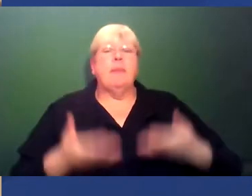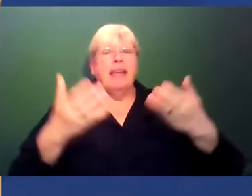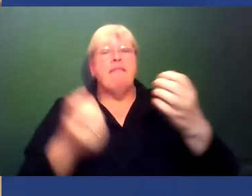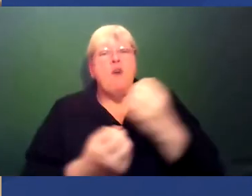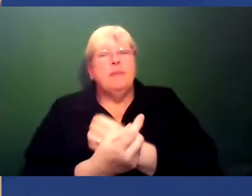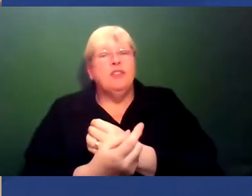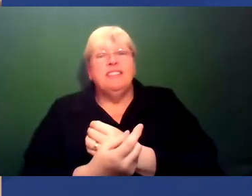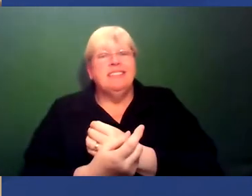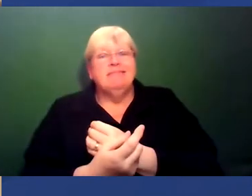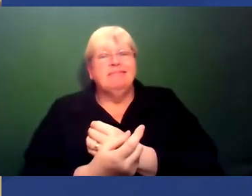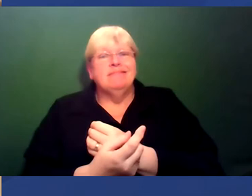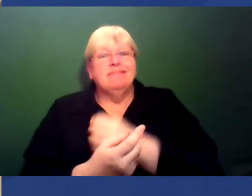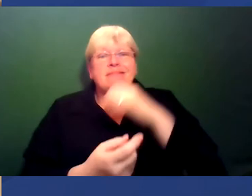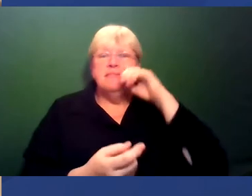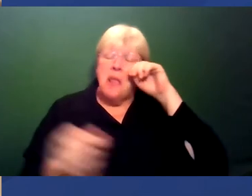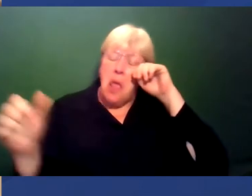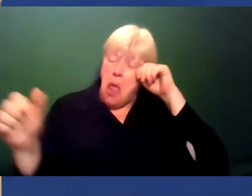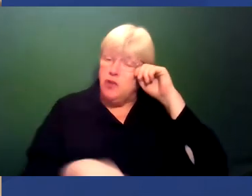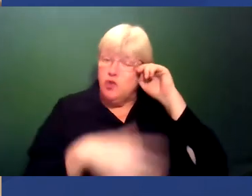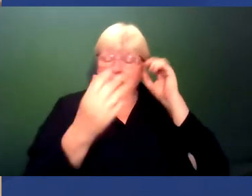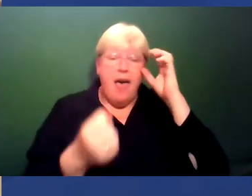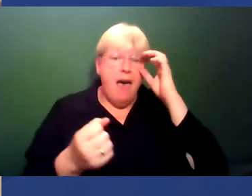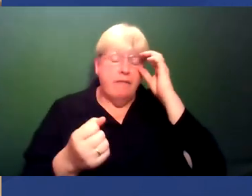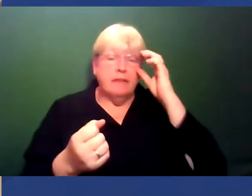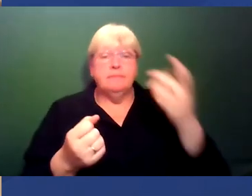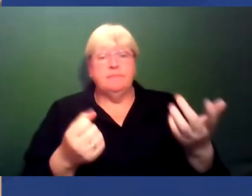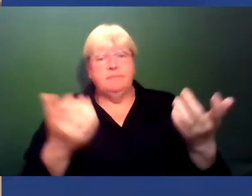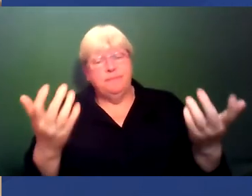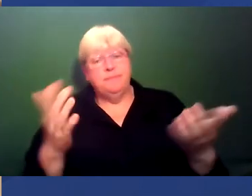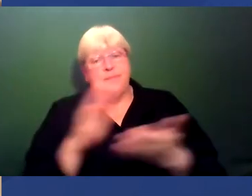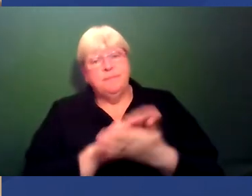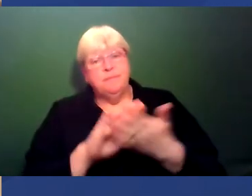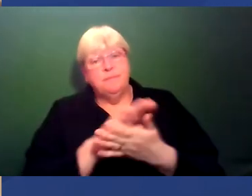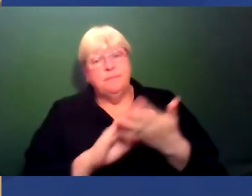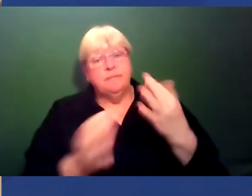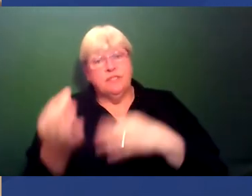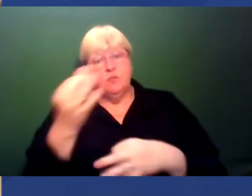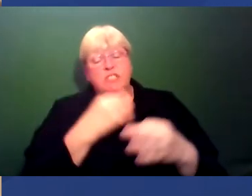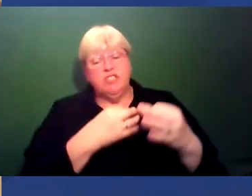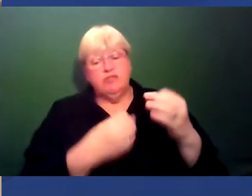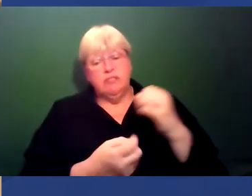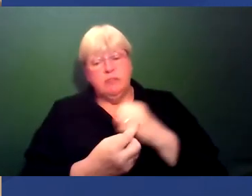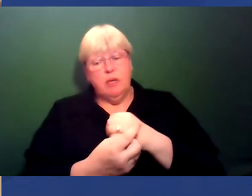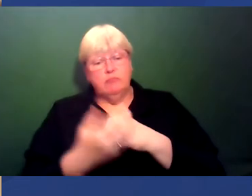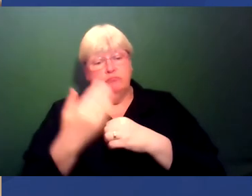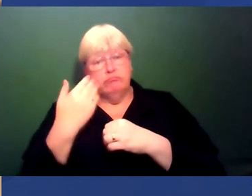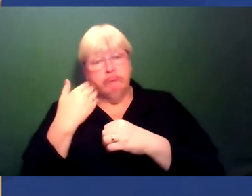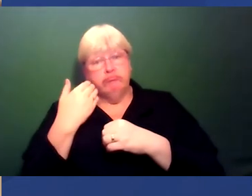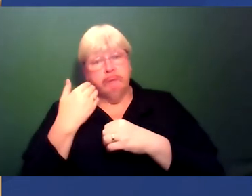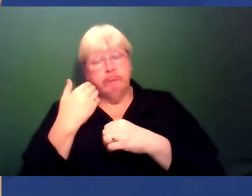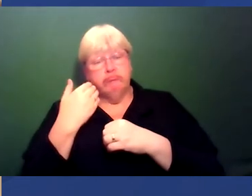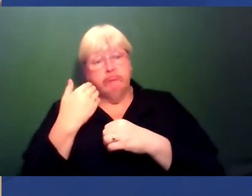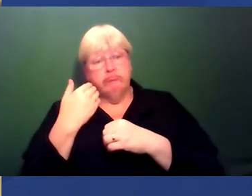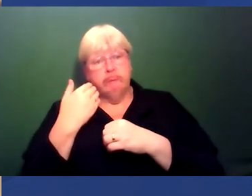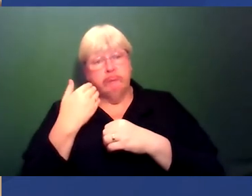and are not being afforded the opportunities they should have. So, you know, this question came up to me around the Royal Institution